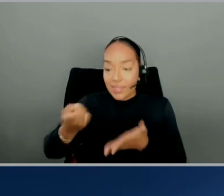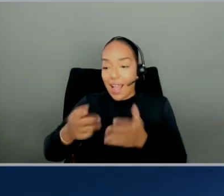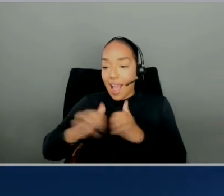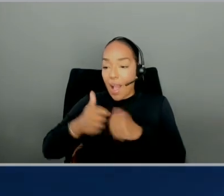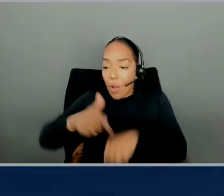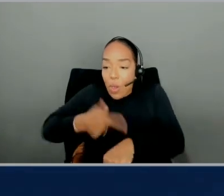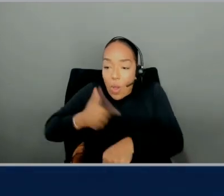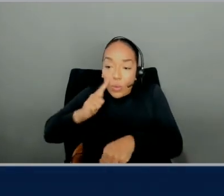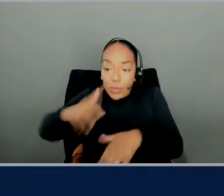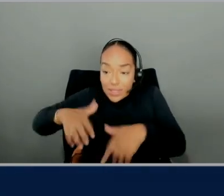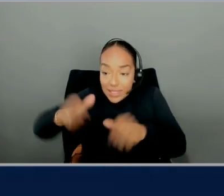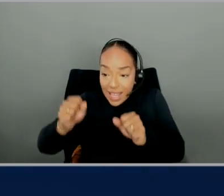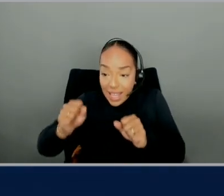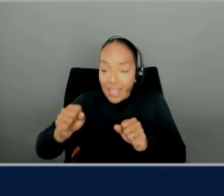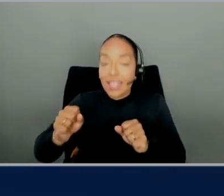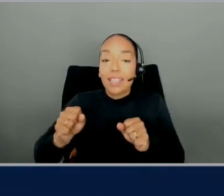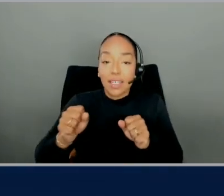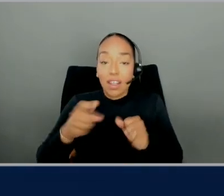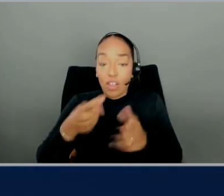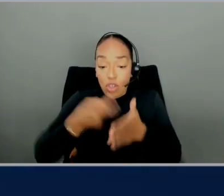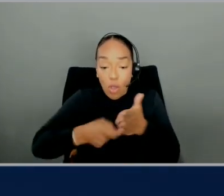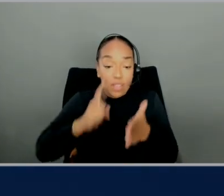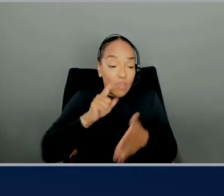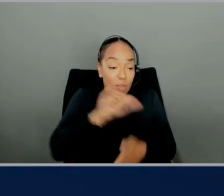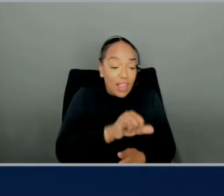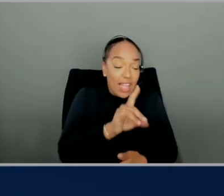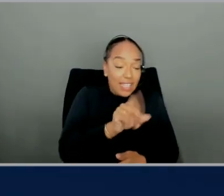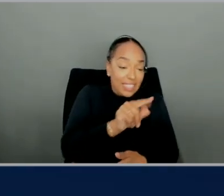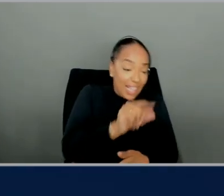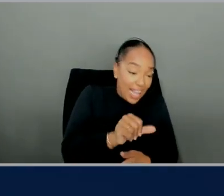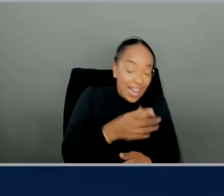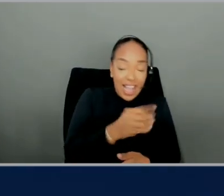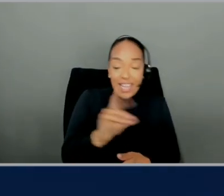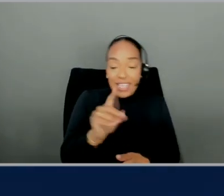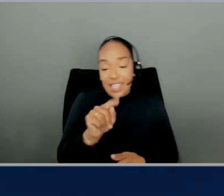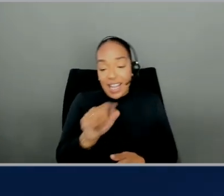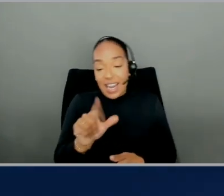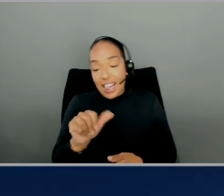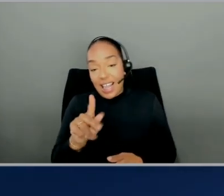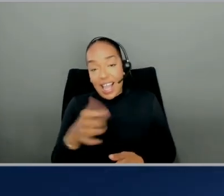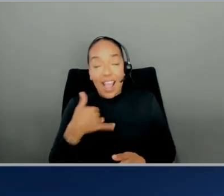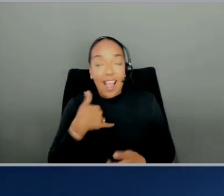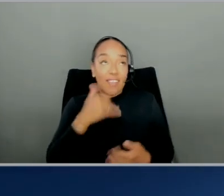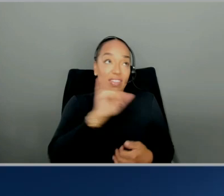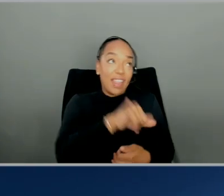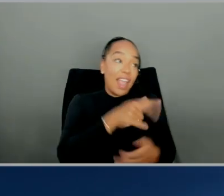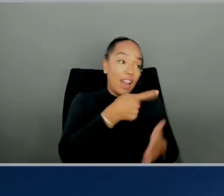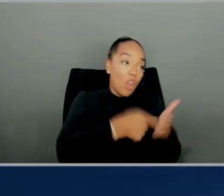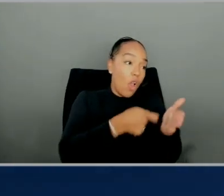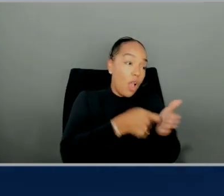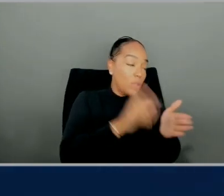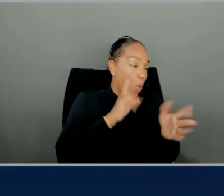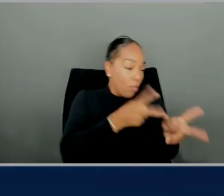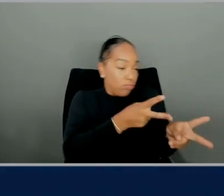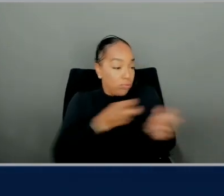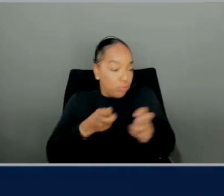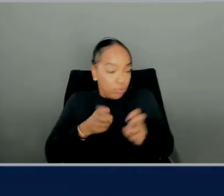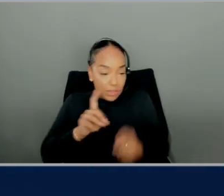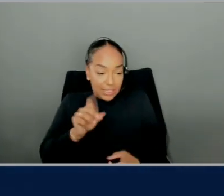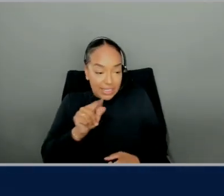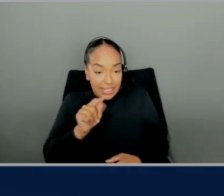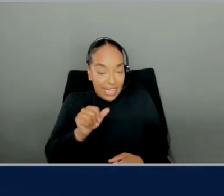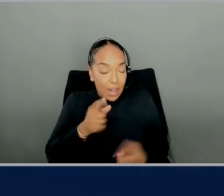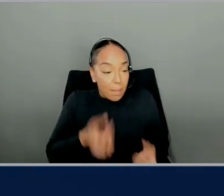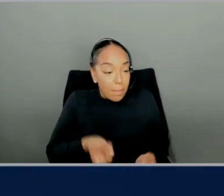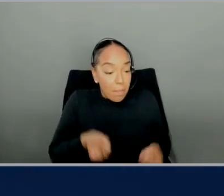cost for this data in the data lake, I have this cost of extracting the data, right? So there are multiple cost